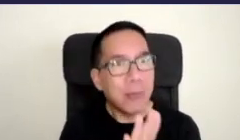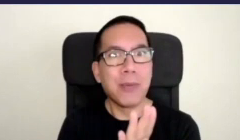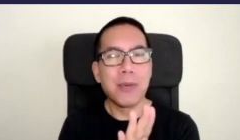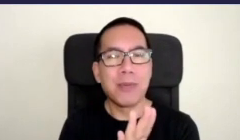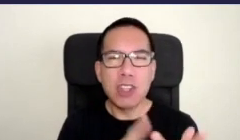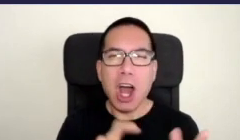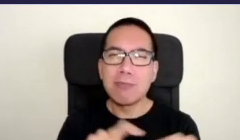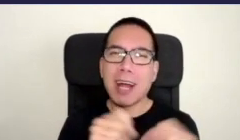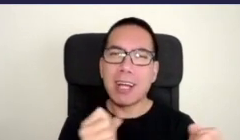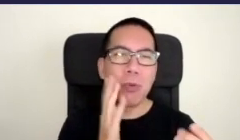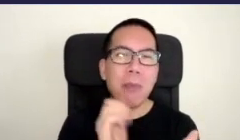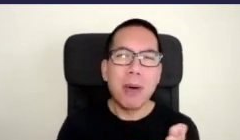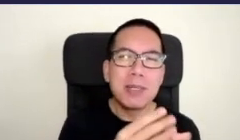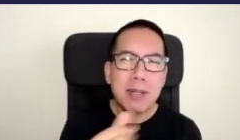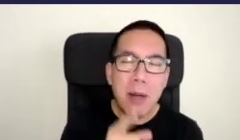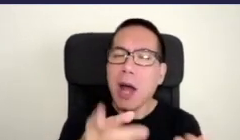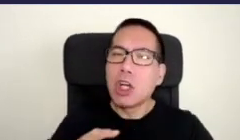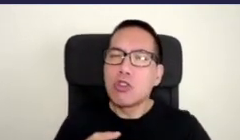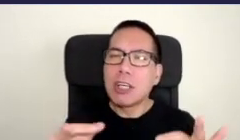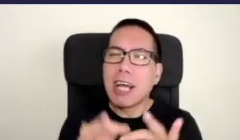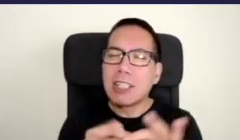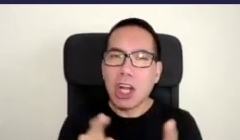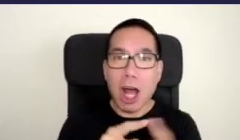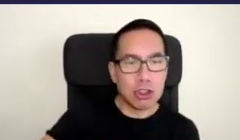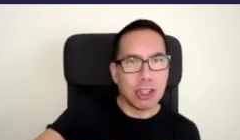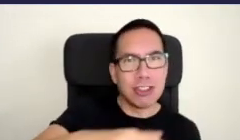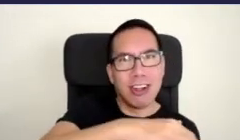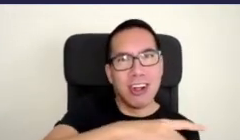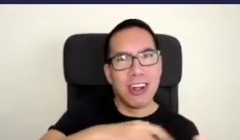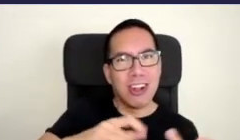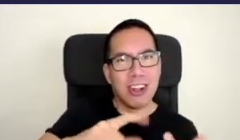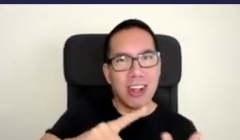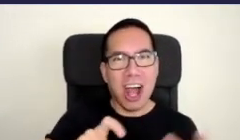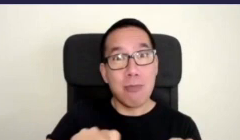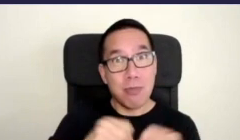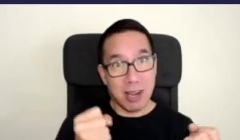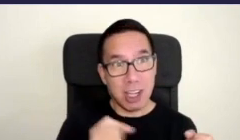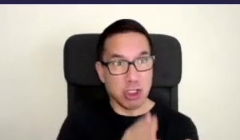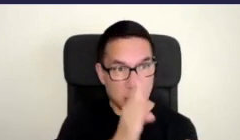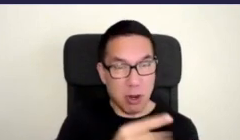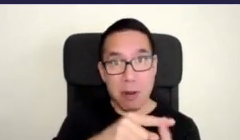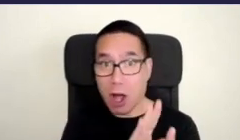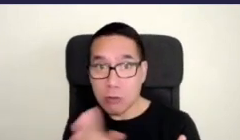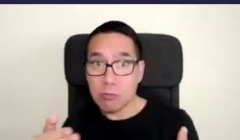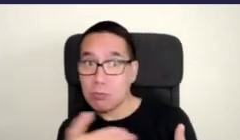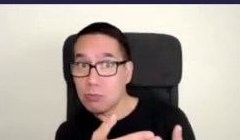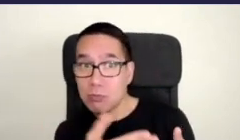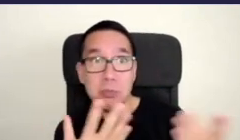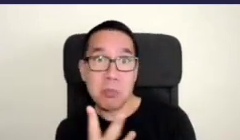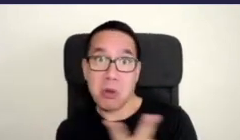but street gardening works as a social icebreaker directly and indirectly whether the street gardener is there or not